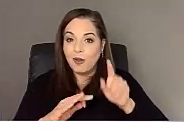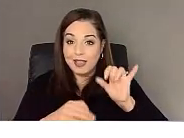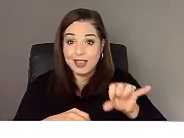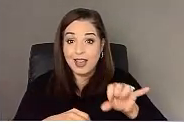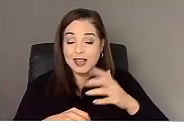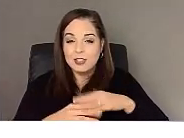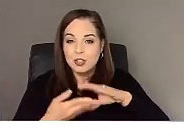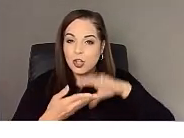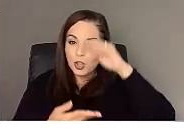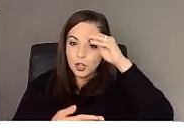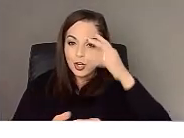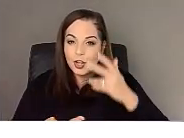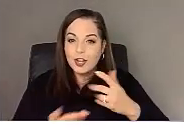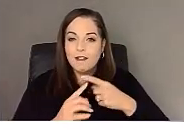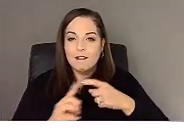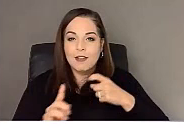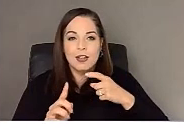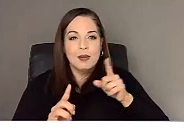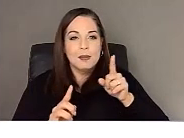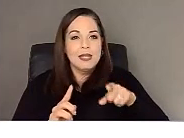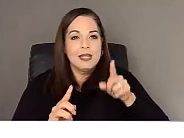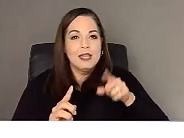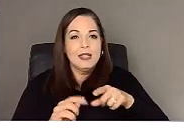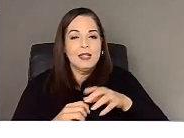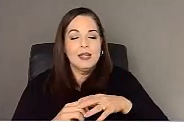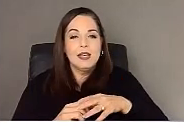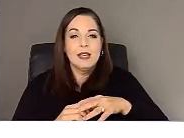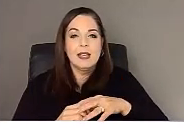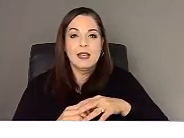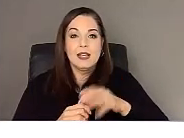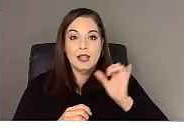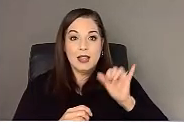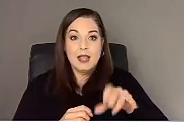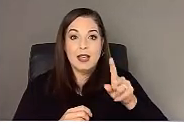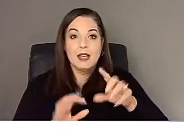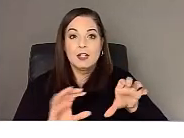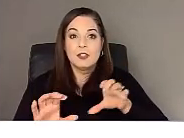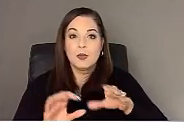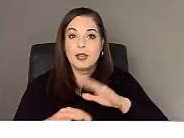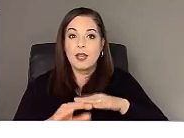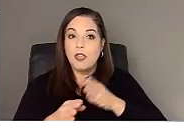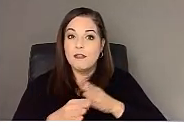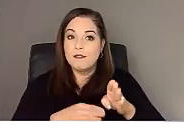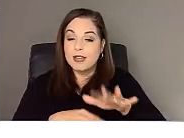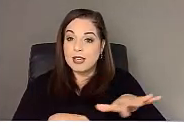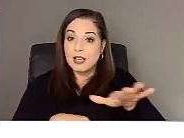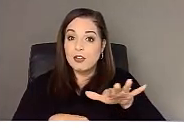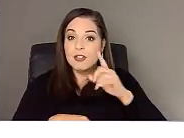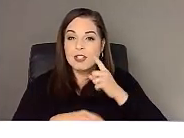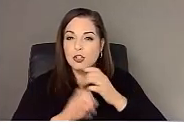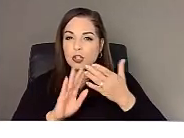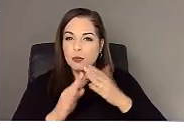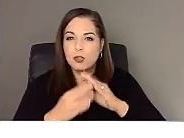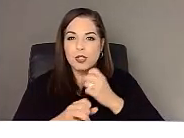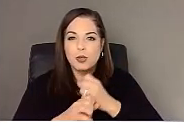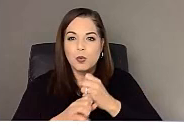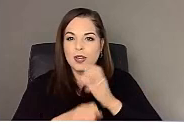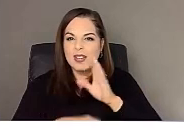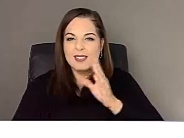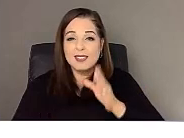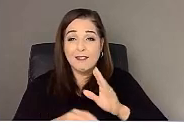to learn, uh, from, uh, from that and doing on the field in the community work is never clear cut.